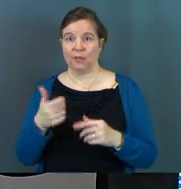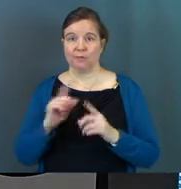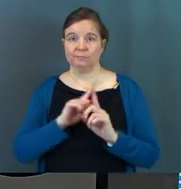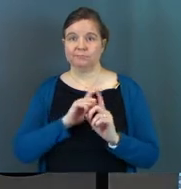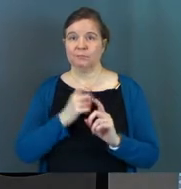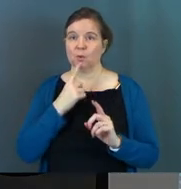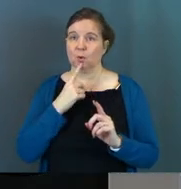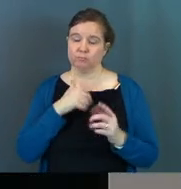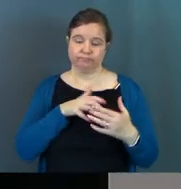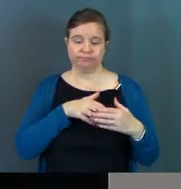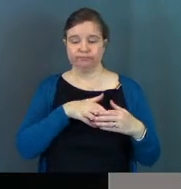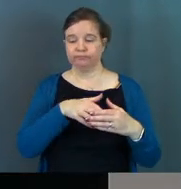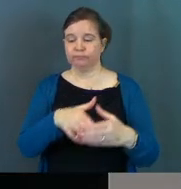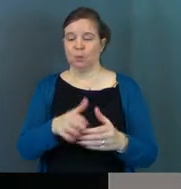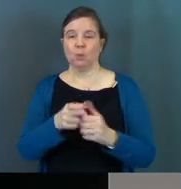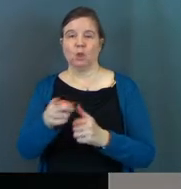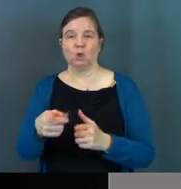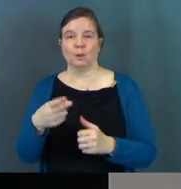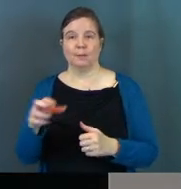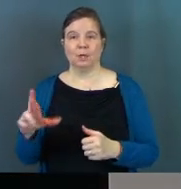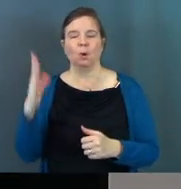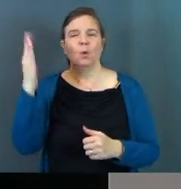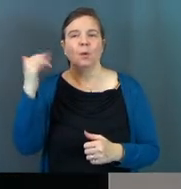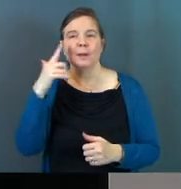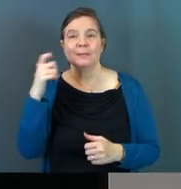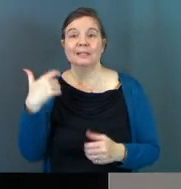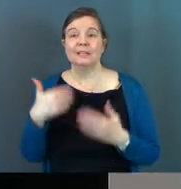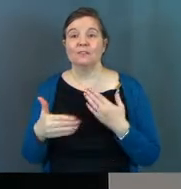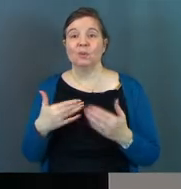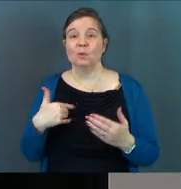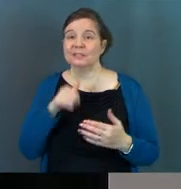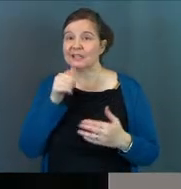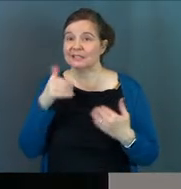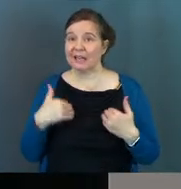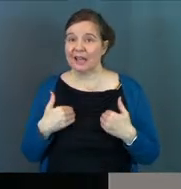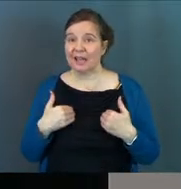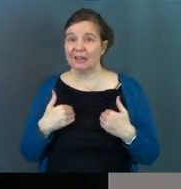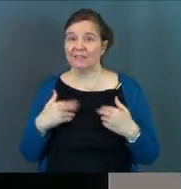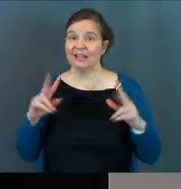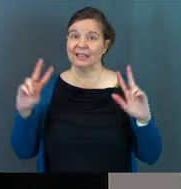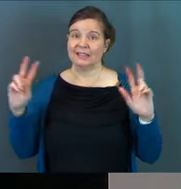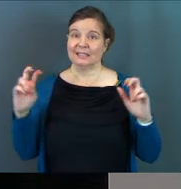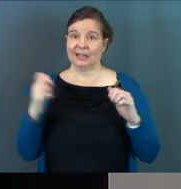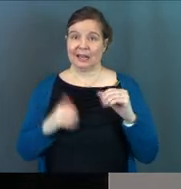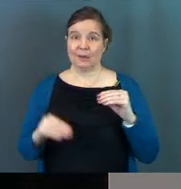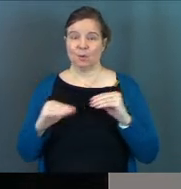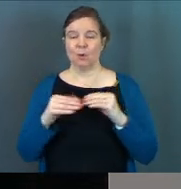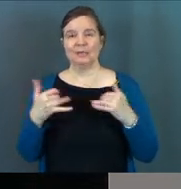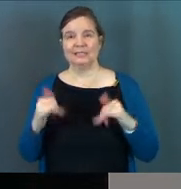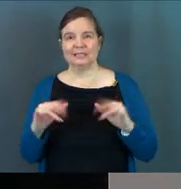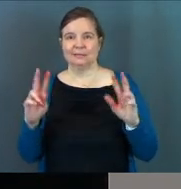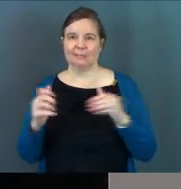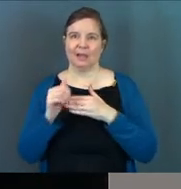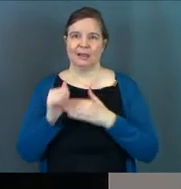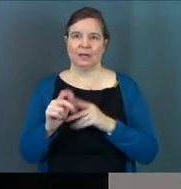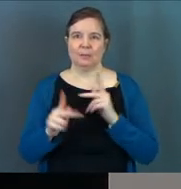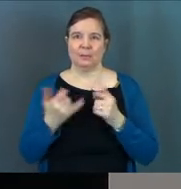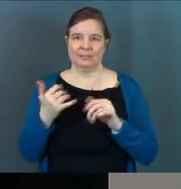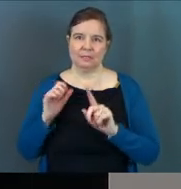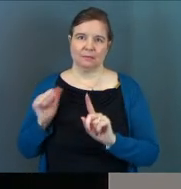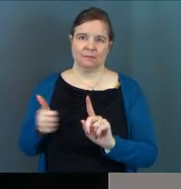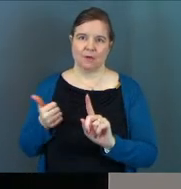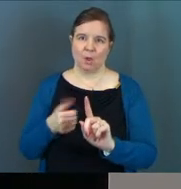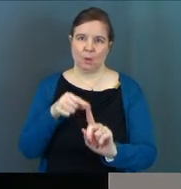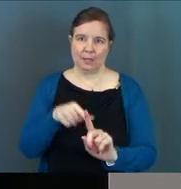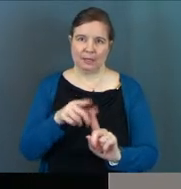the other disciples say, we're going to go with you, Peter. Why? Because even though he doesn't have the title anymore, he's still a leader and people are still